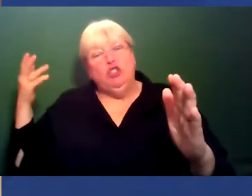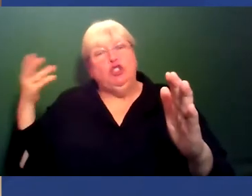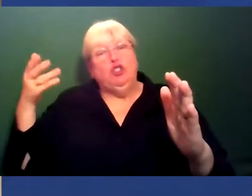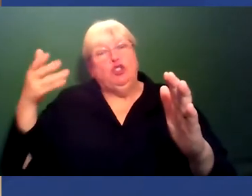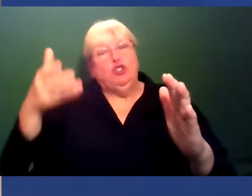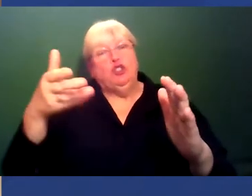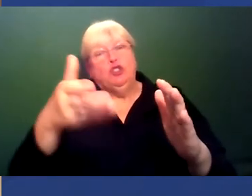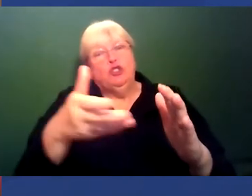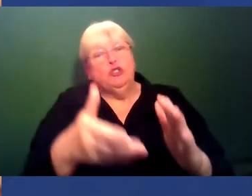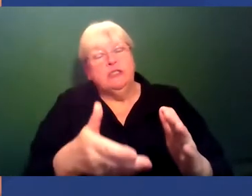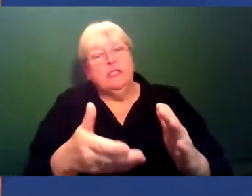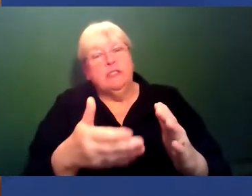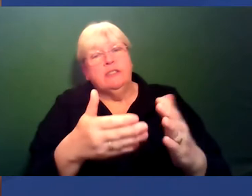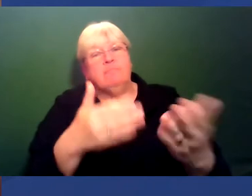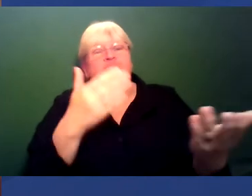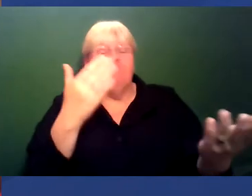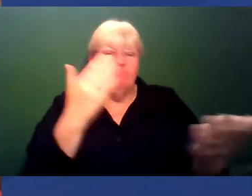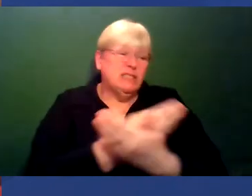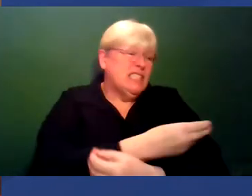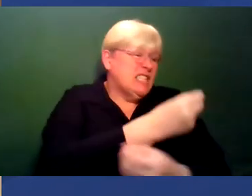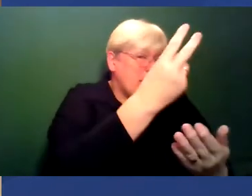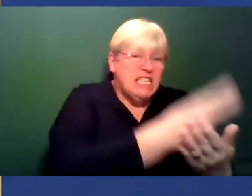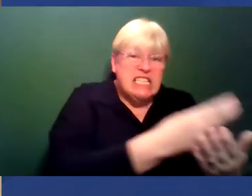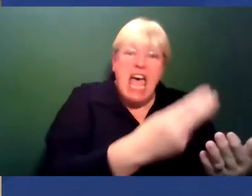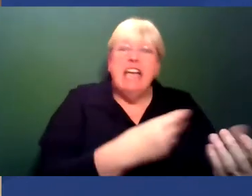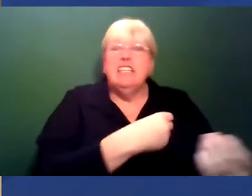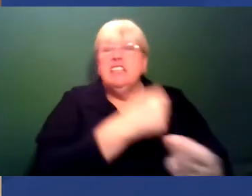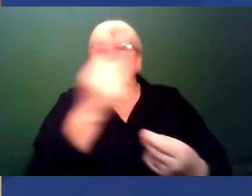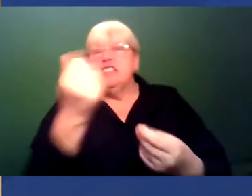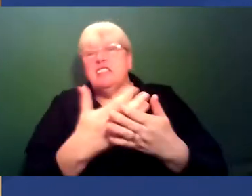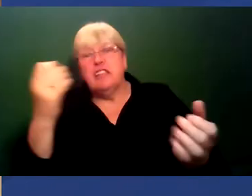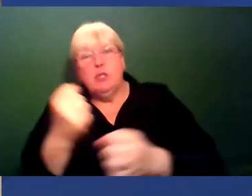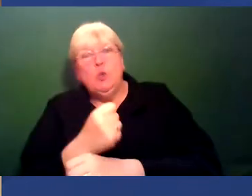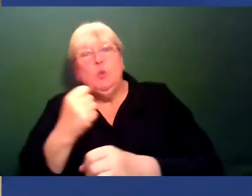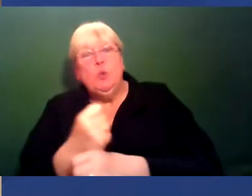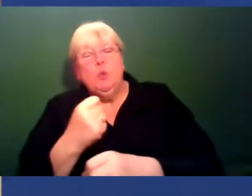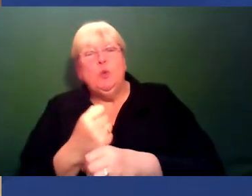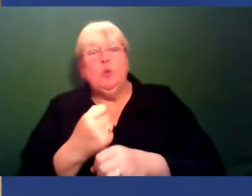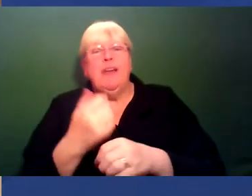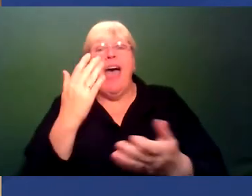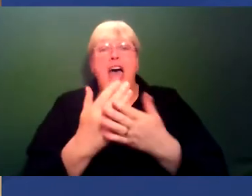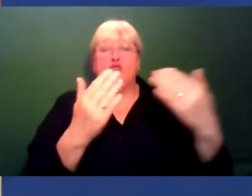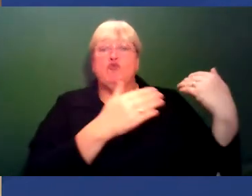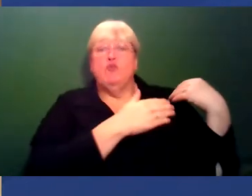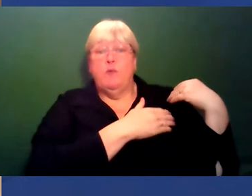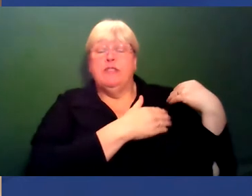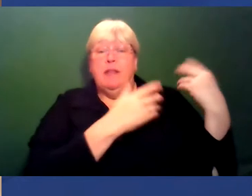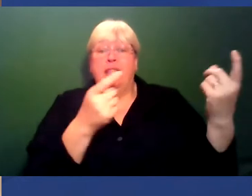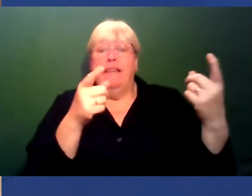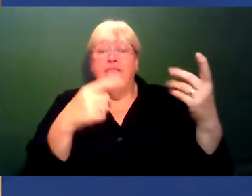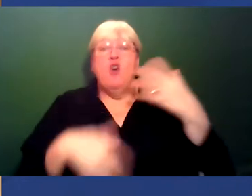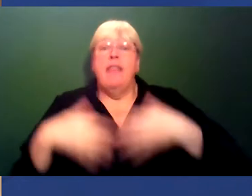design processes for better practice, there's some people who implement those. And, and the actual responsibility for the harm that is brought upon